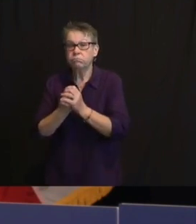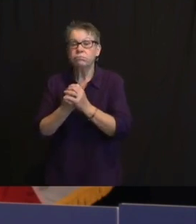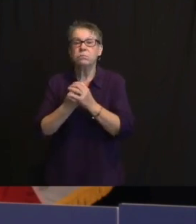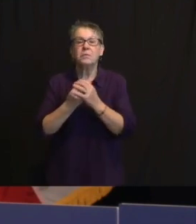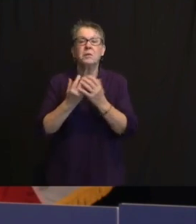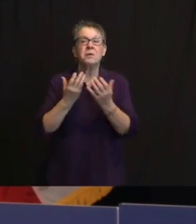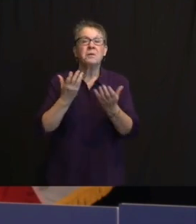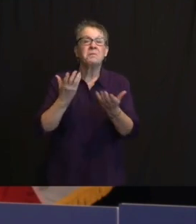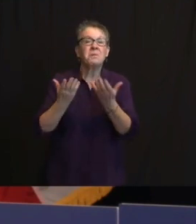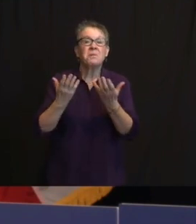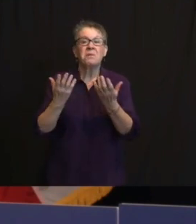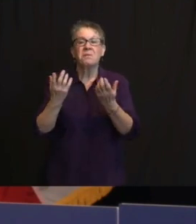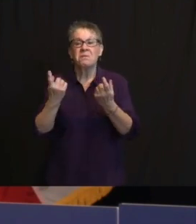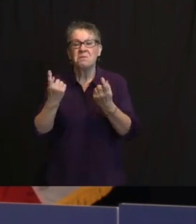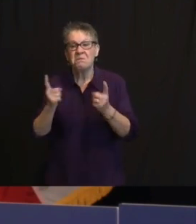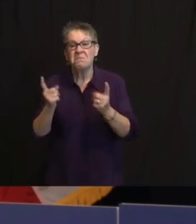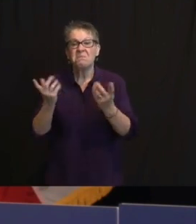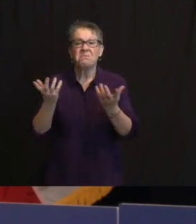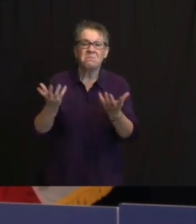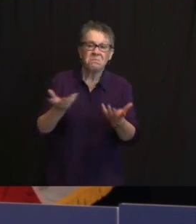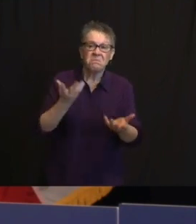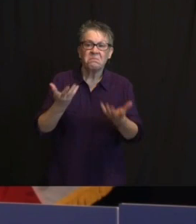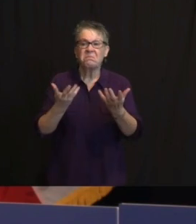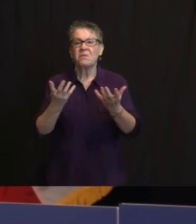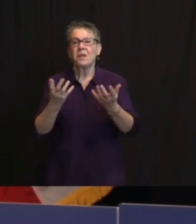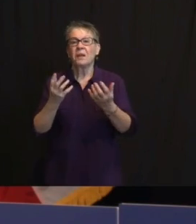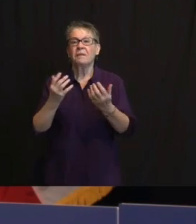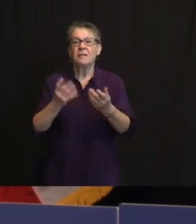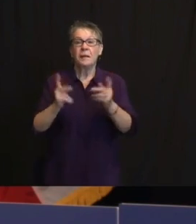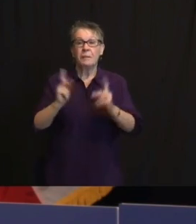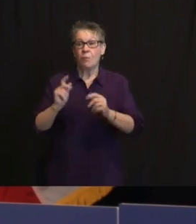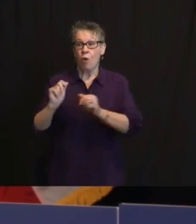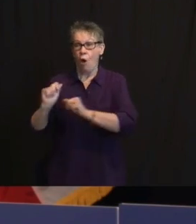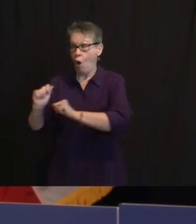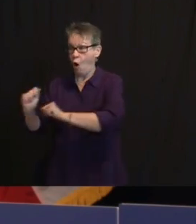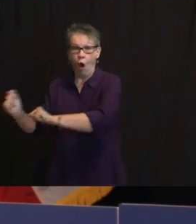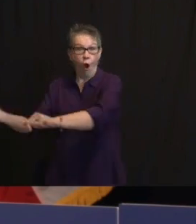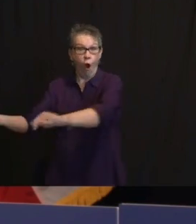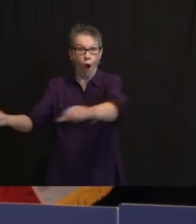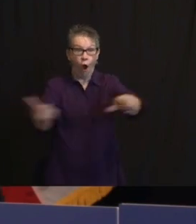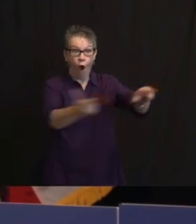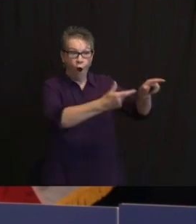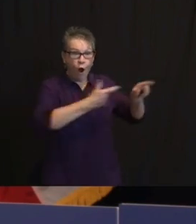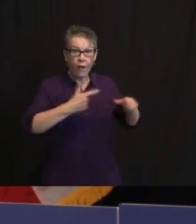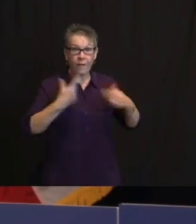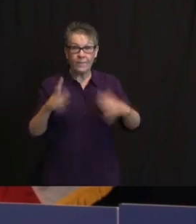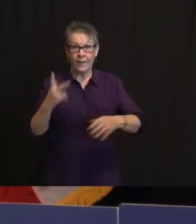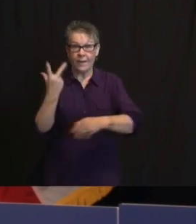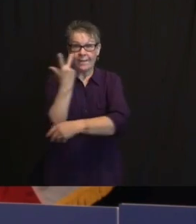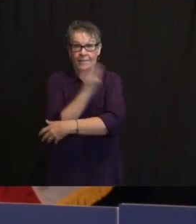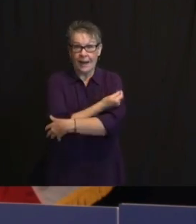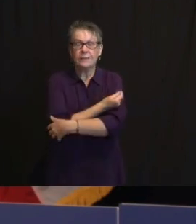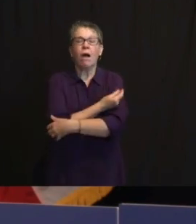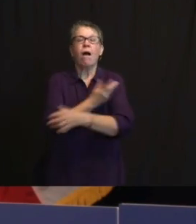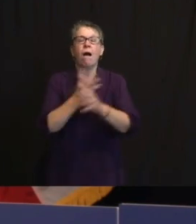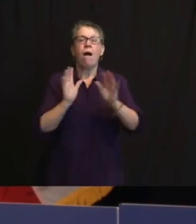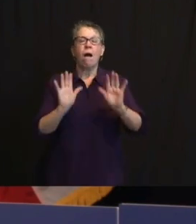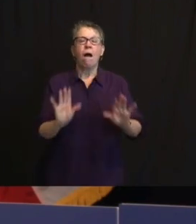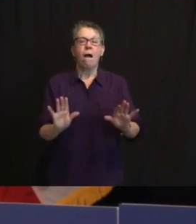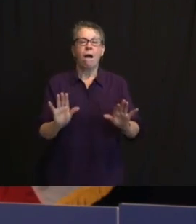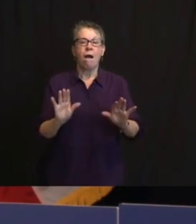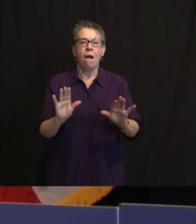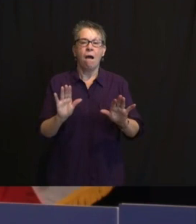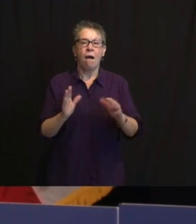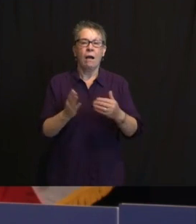MAYBE ONE OR TWO PEOPLE MIGHT GET INFECTED. WHEREAS IF NONE OF THEM WERE VACCINATED, THEY'RE MAKING MITTENS AT ALL AND THEY'RE ALL GOING TO GET INFECTED. SO IT'S A